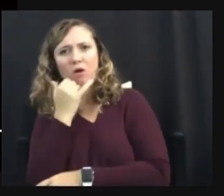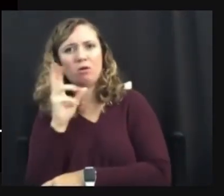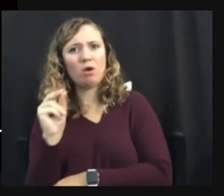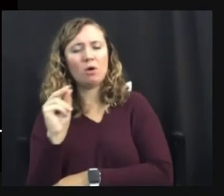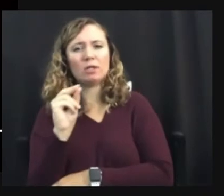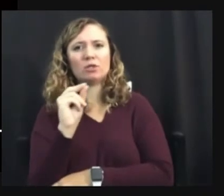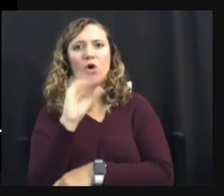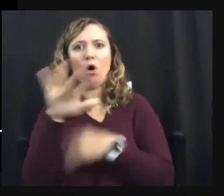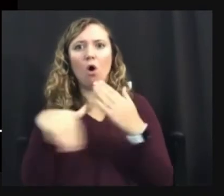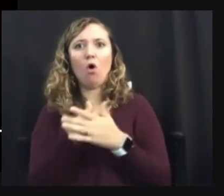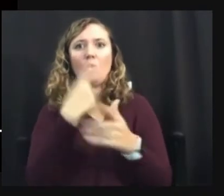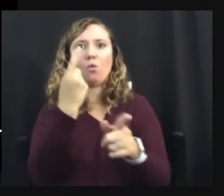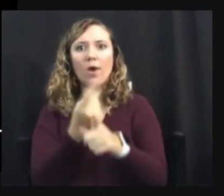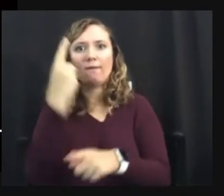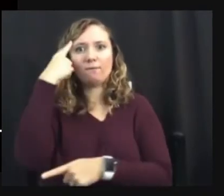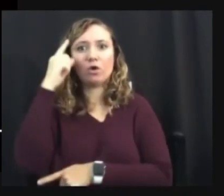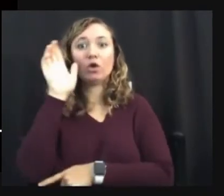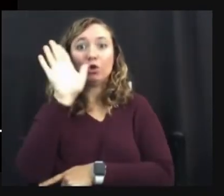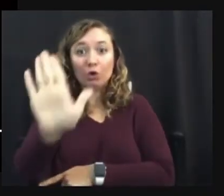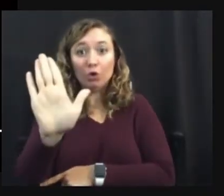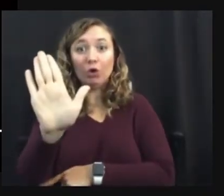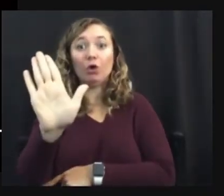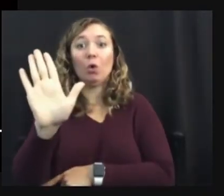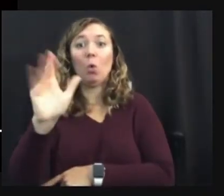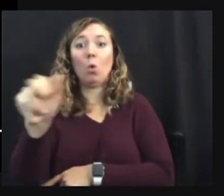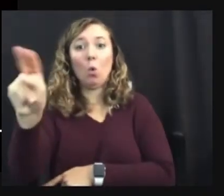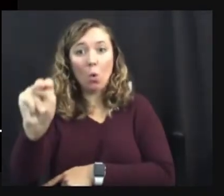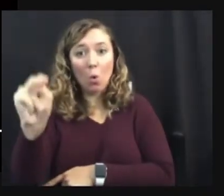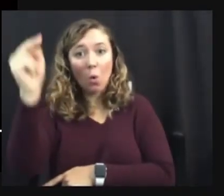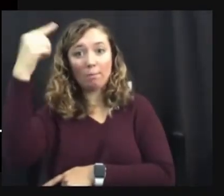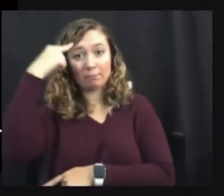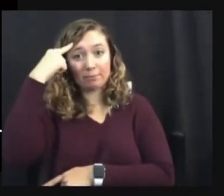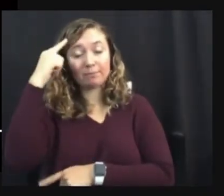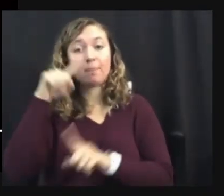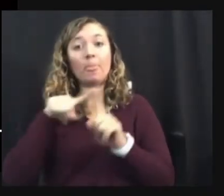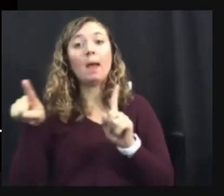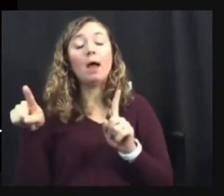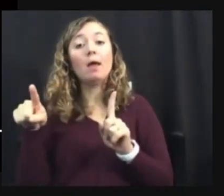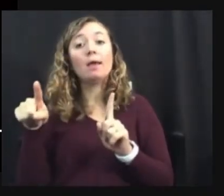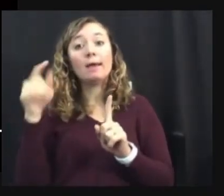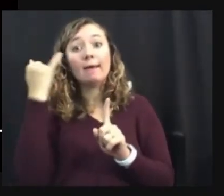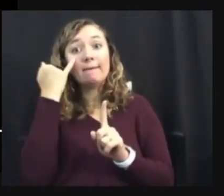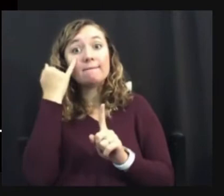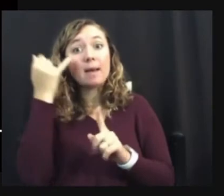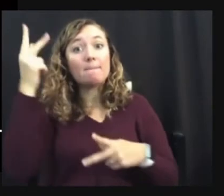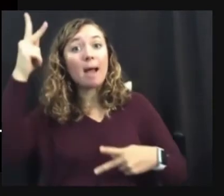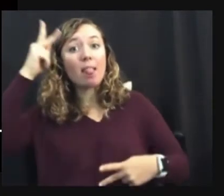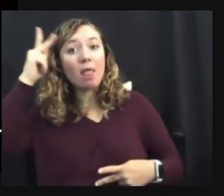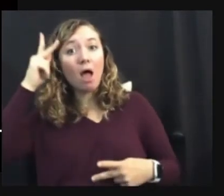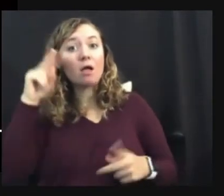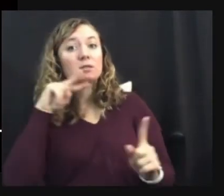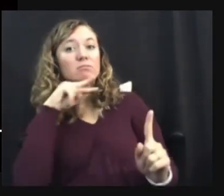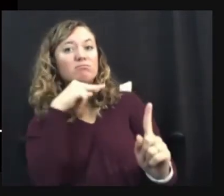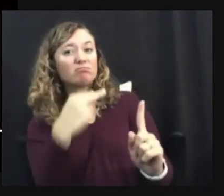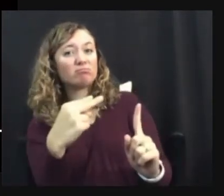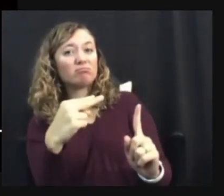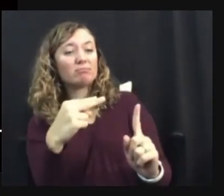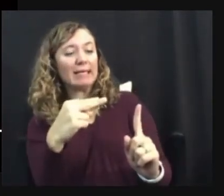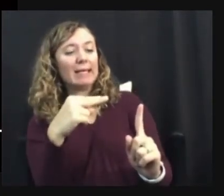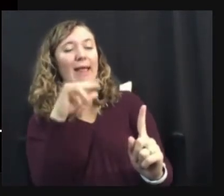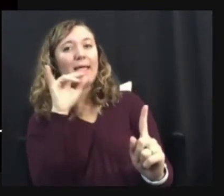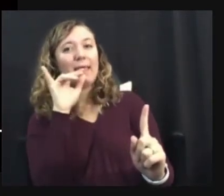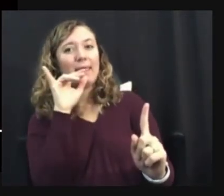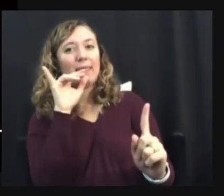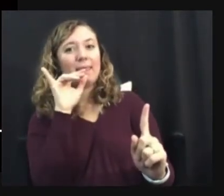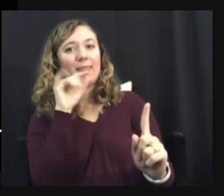brains, right? But if we're going from a pathology paradigm, then the person